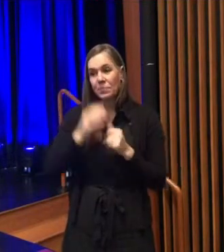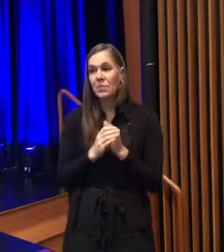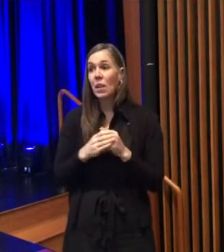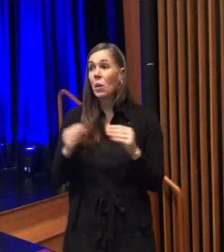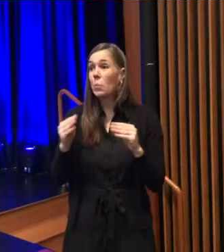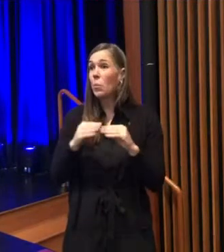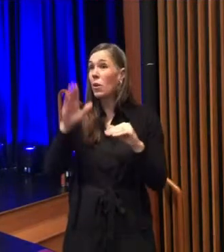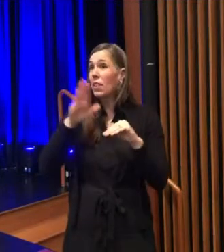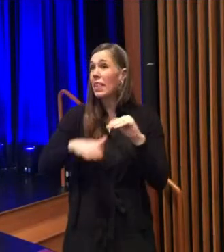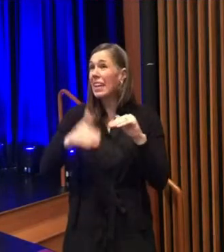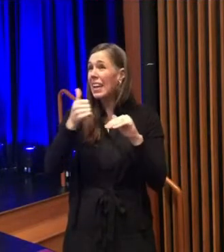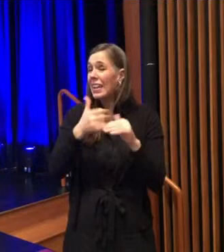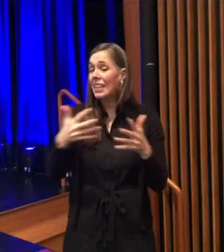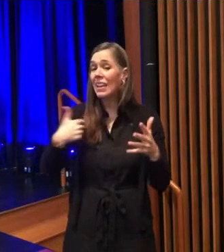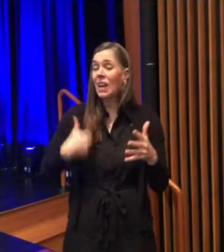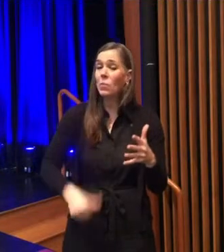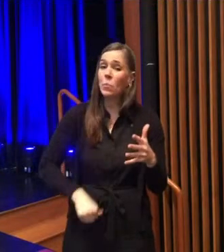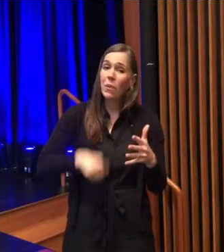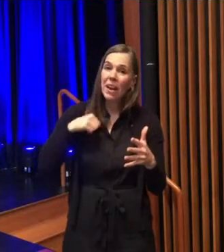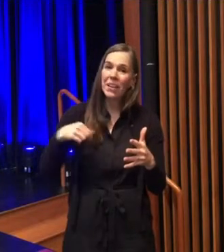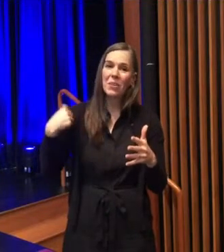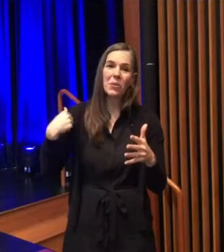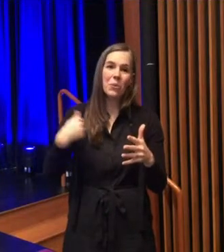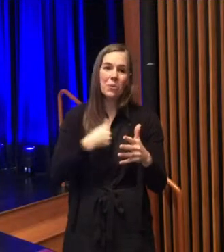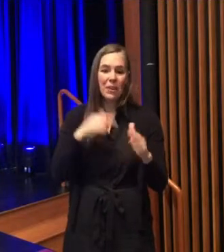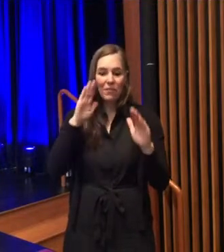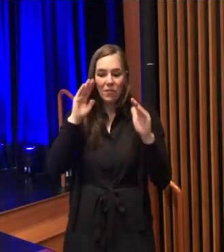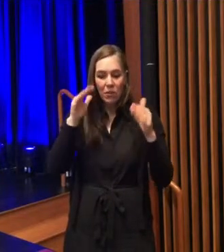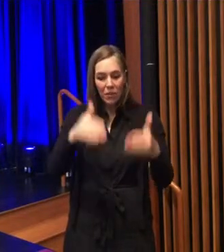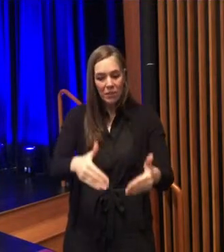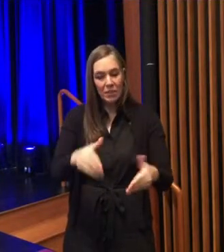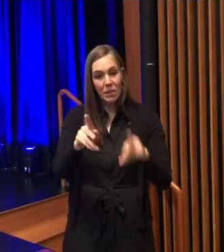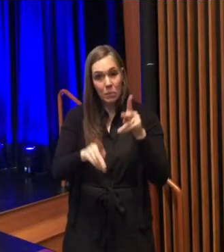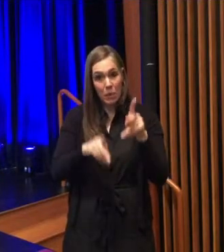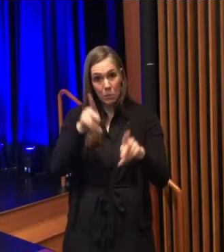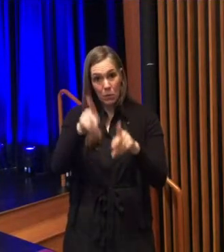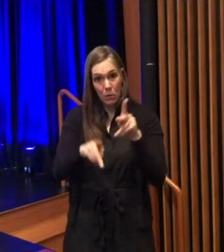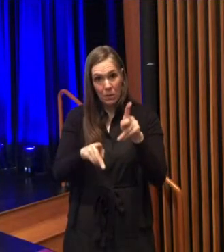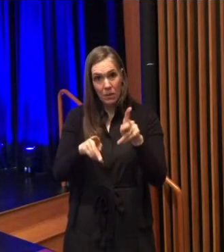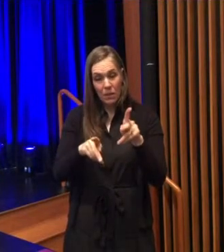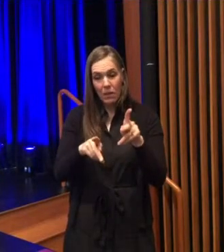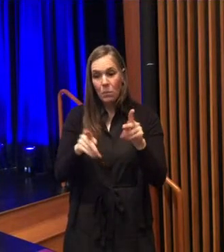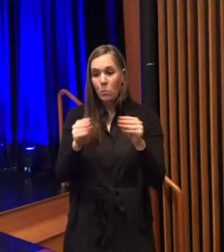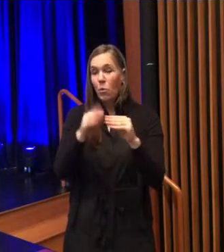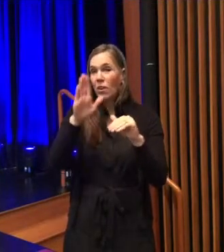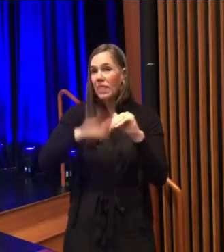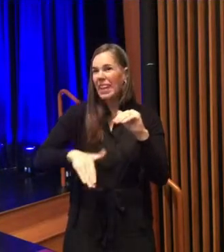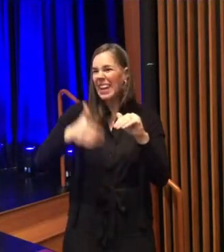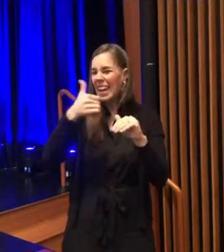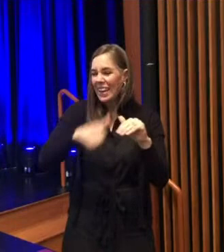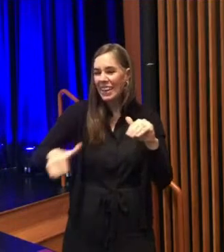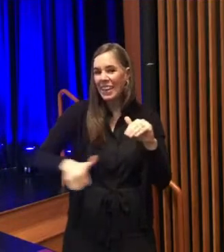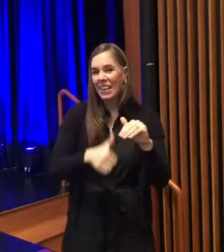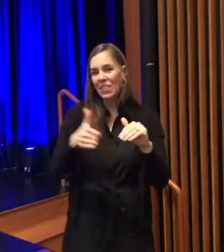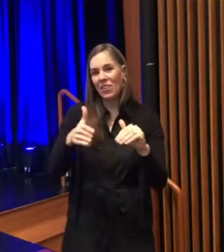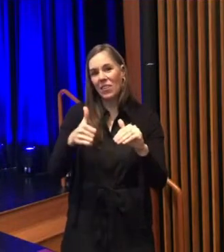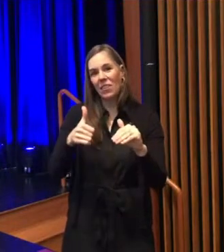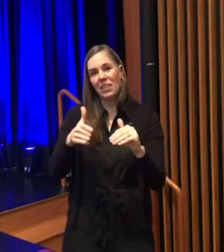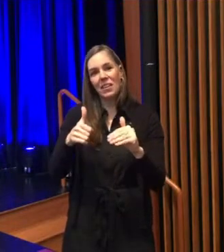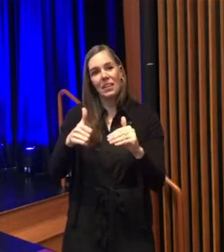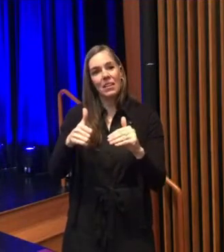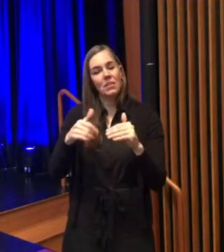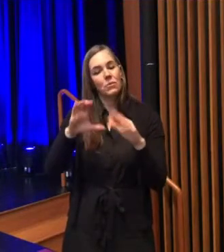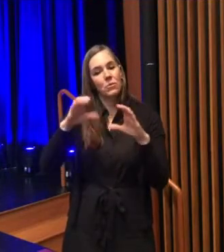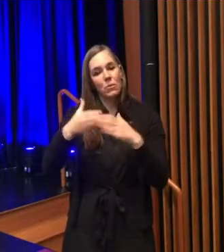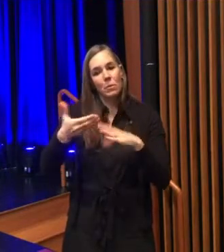i'm most proud that we have done more to advance people-centered governance than any city administration before us we prioritized engaging